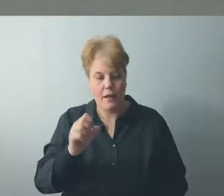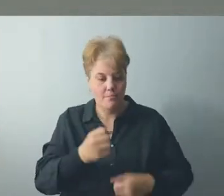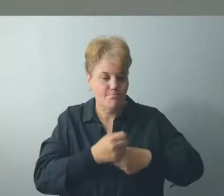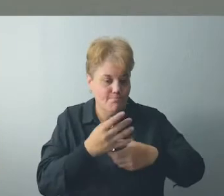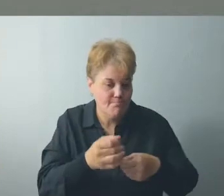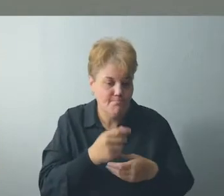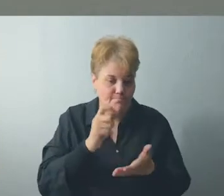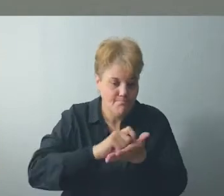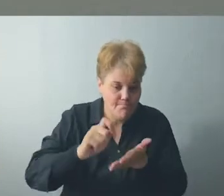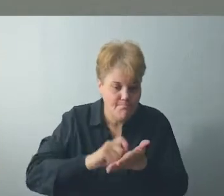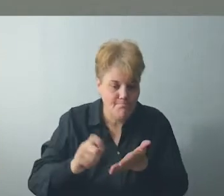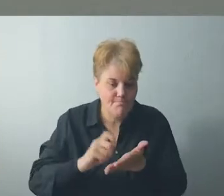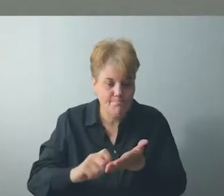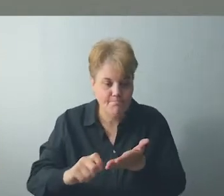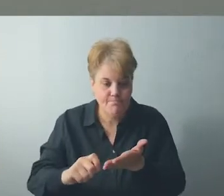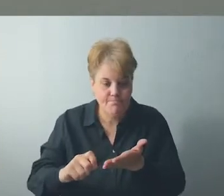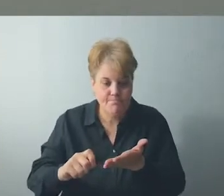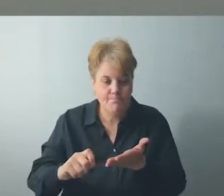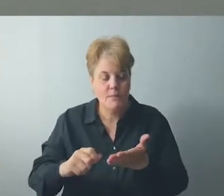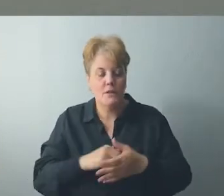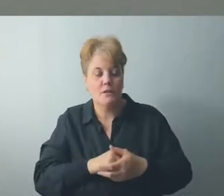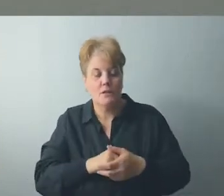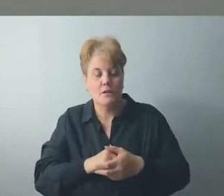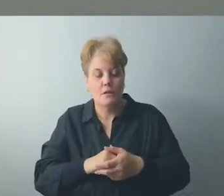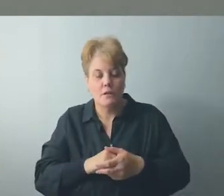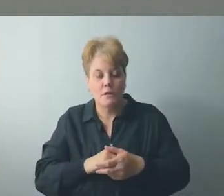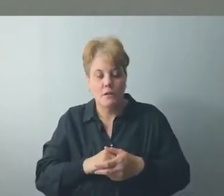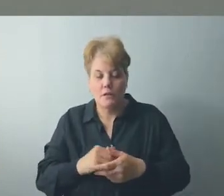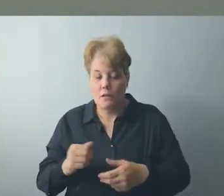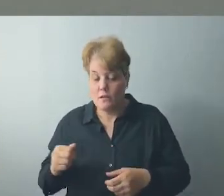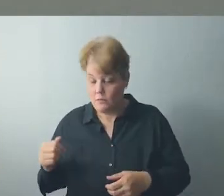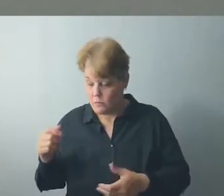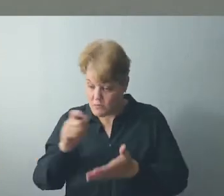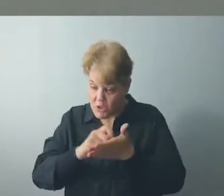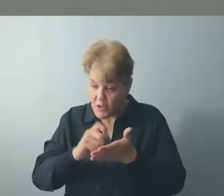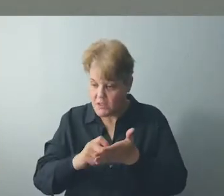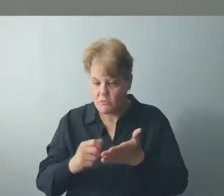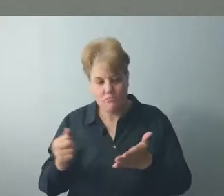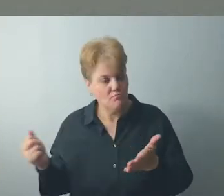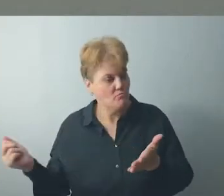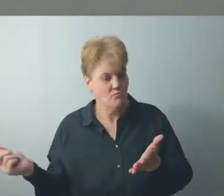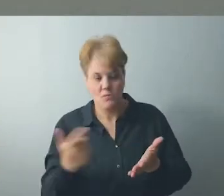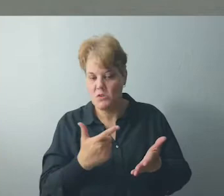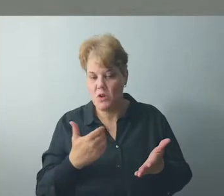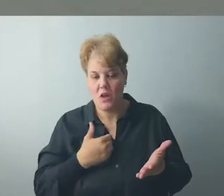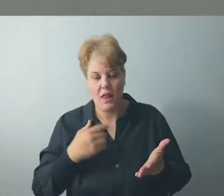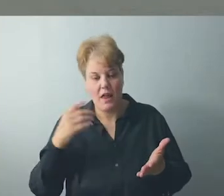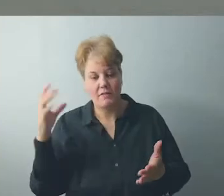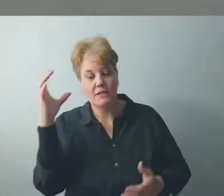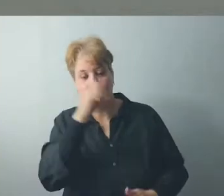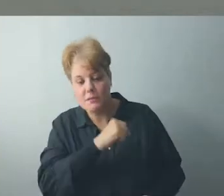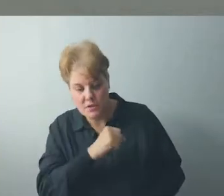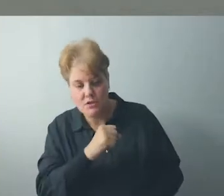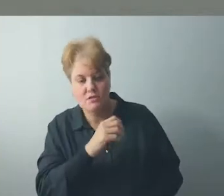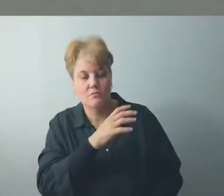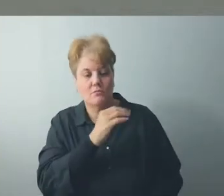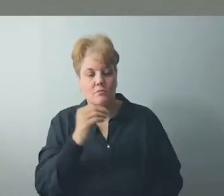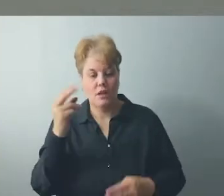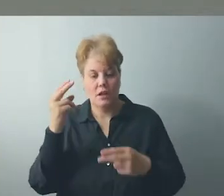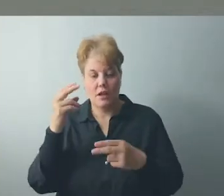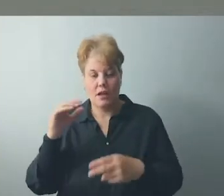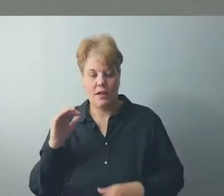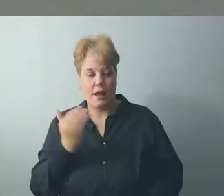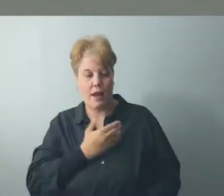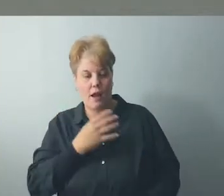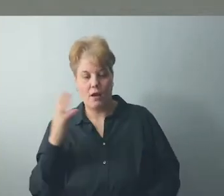that we are all affected by them. Everyone has definite ideas and opinions about certain groups of people that never